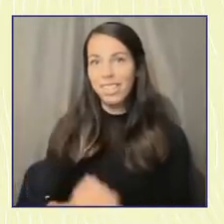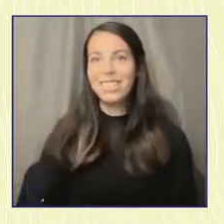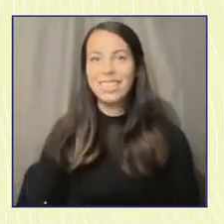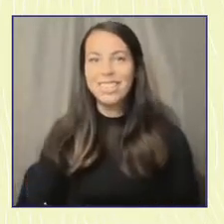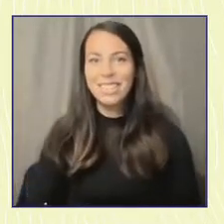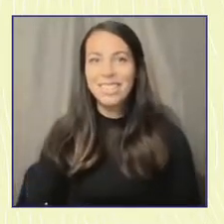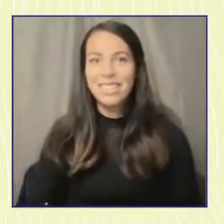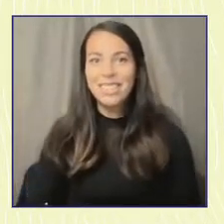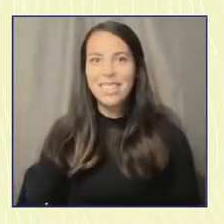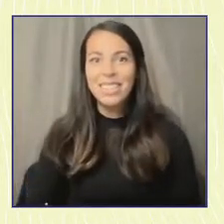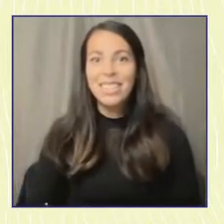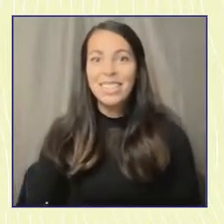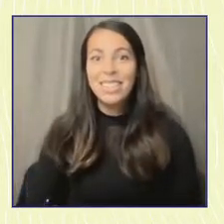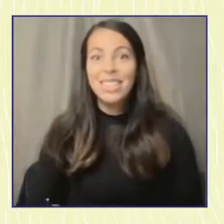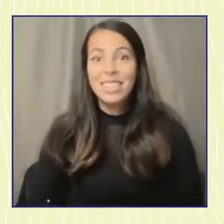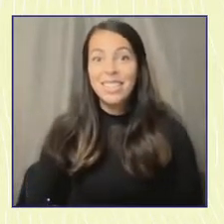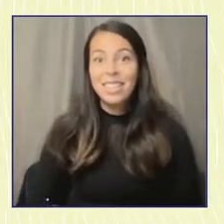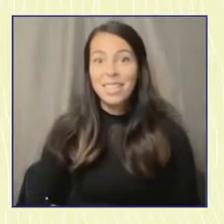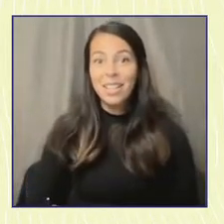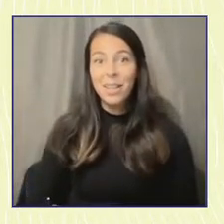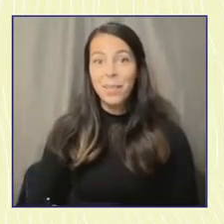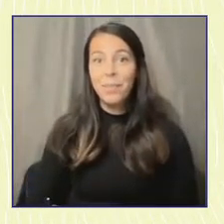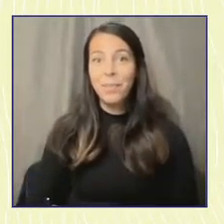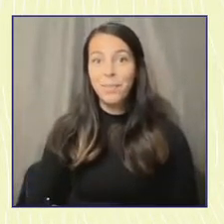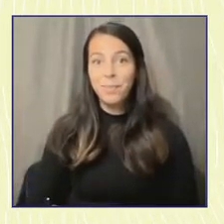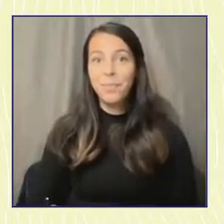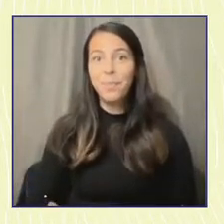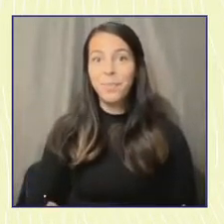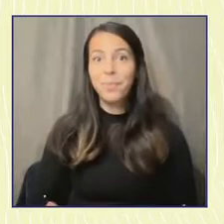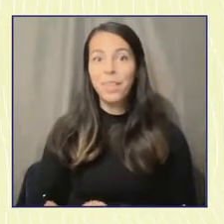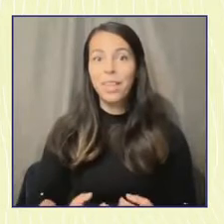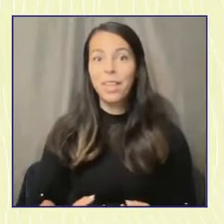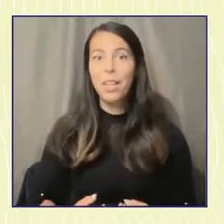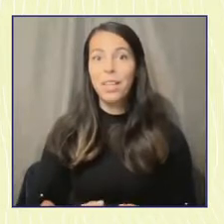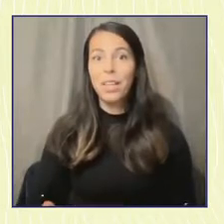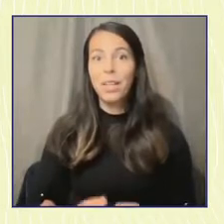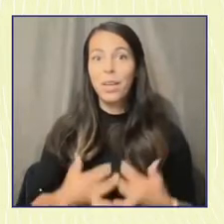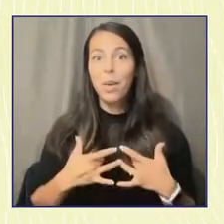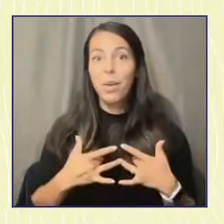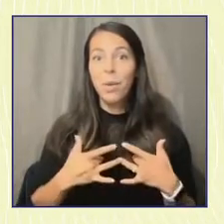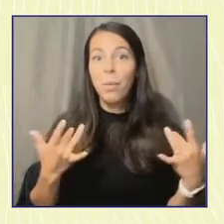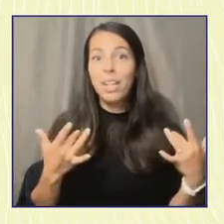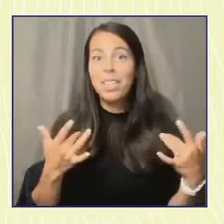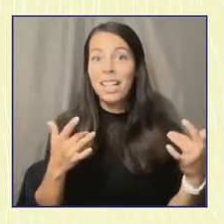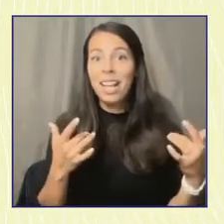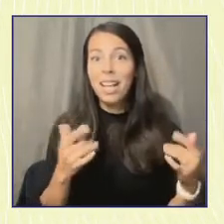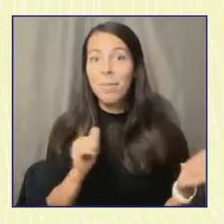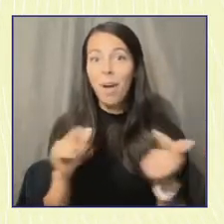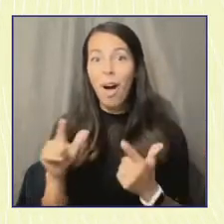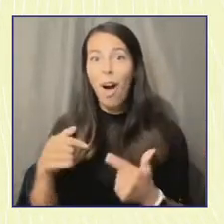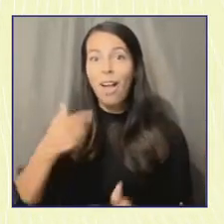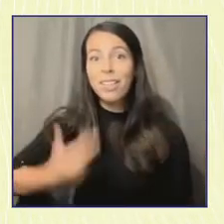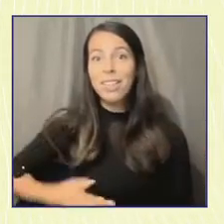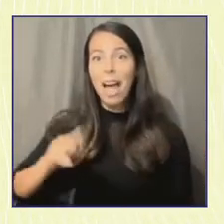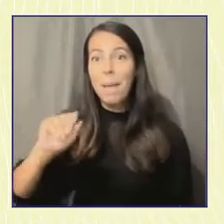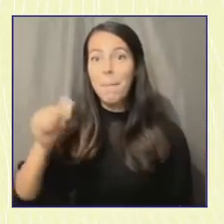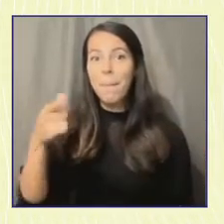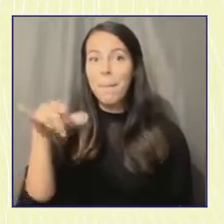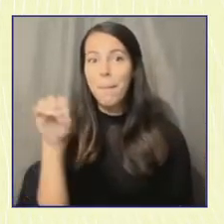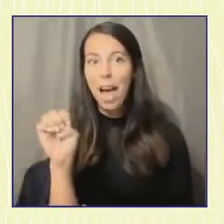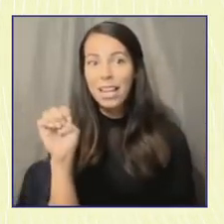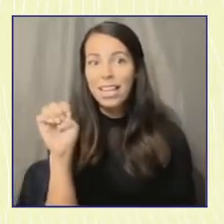What's up, y'all? I'm Maggie Bell, the lead organizer for Agenda for Young Georgians at New Georgia Project. In a time of